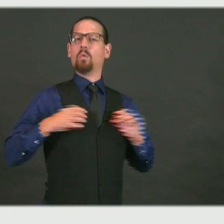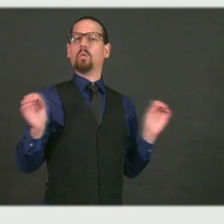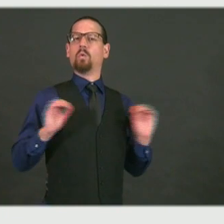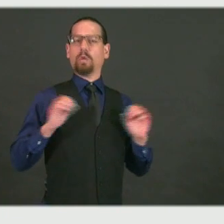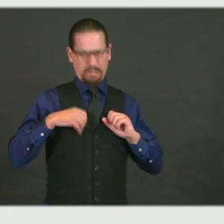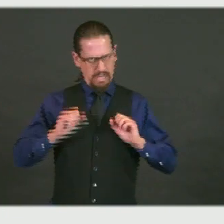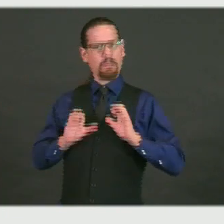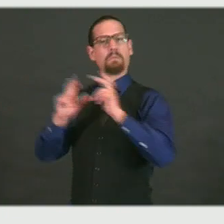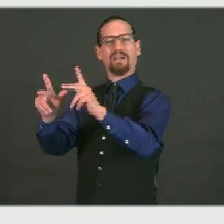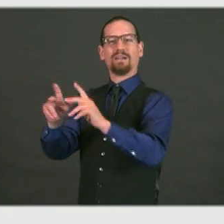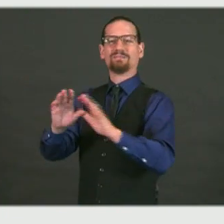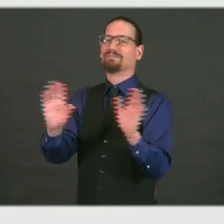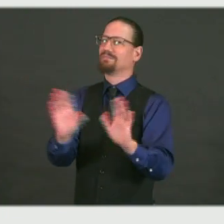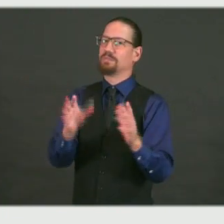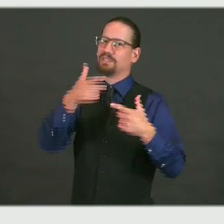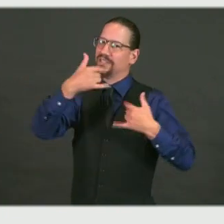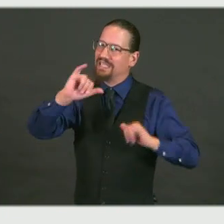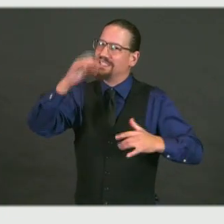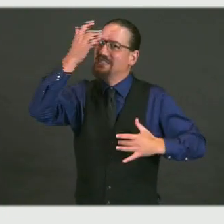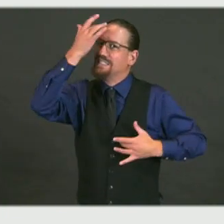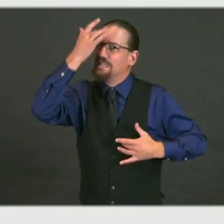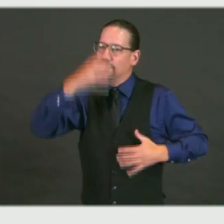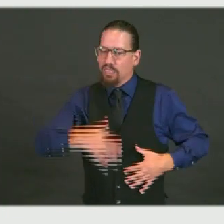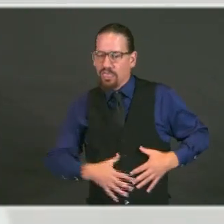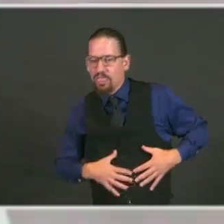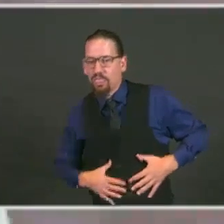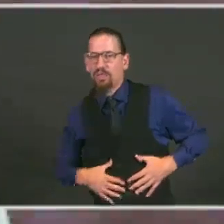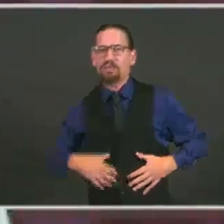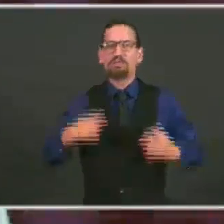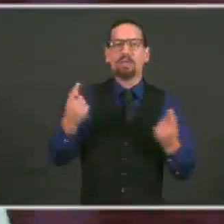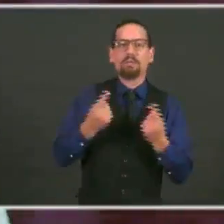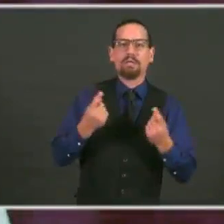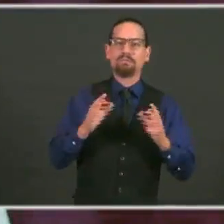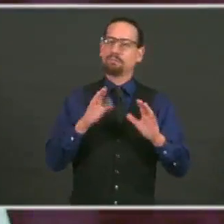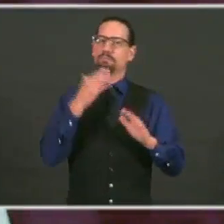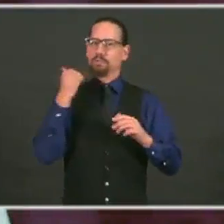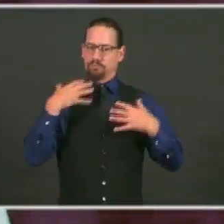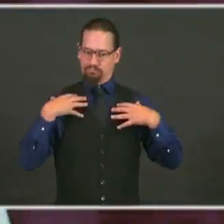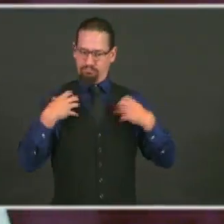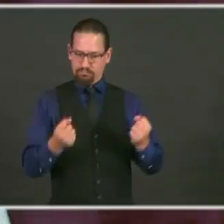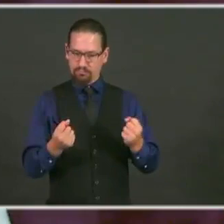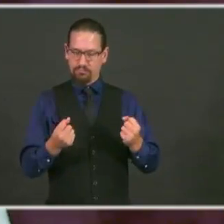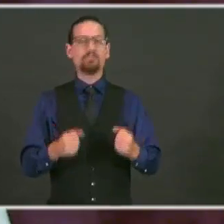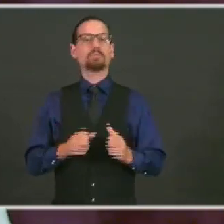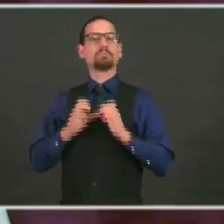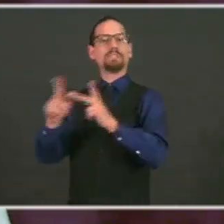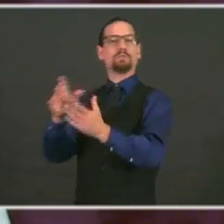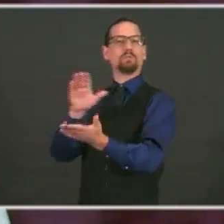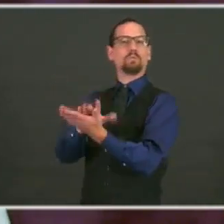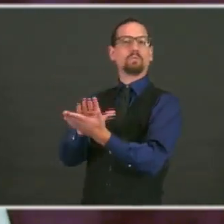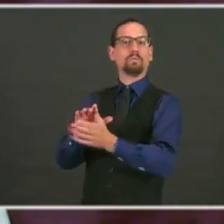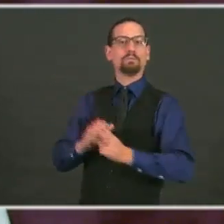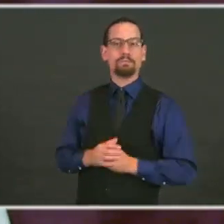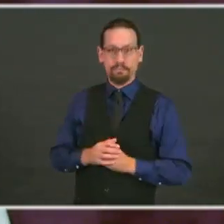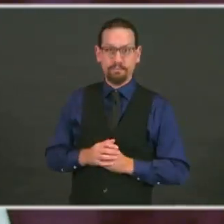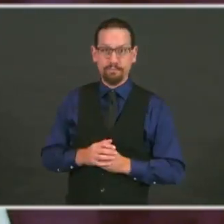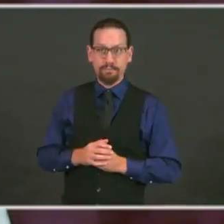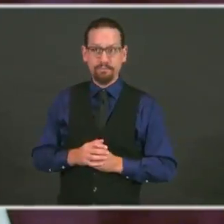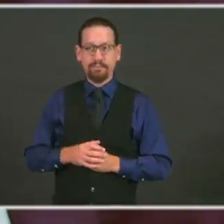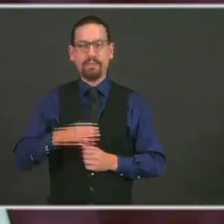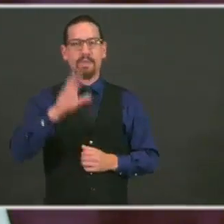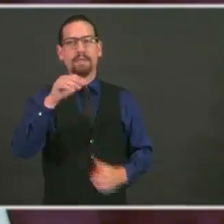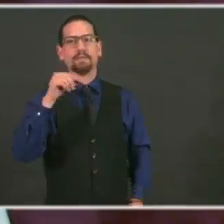incredibly impressed with what I saw. Big thank you to the National Guard. Big thank you to the mayor and superintendent who